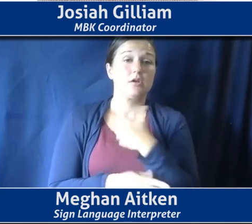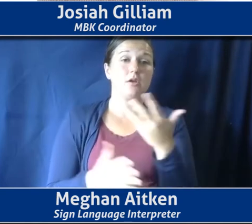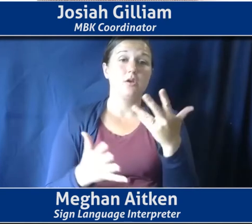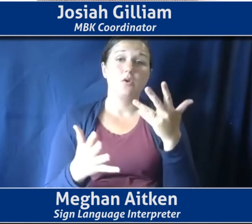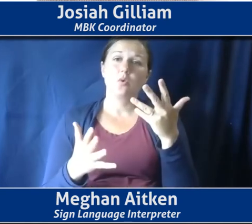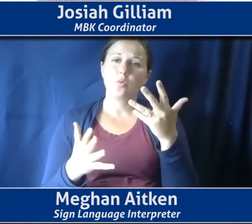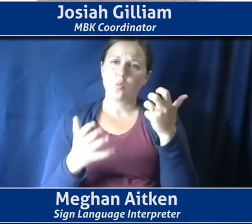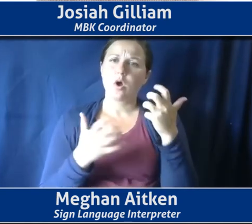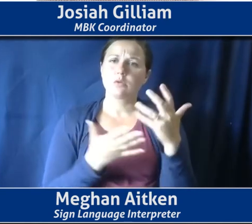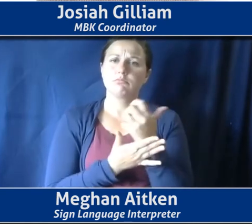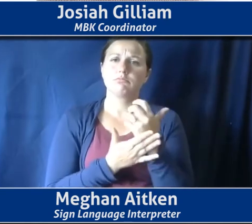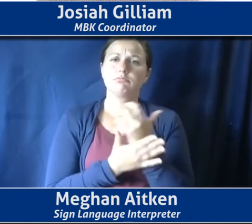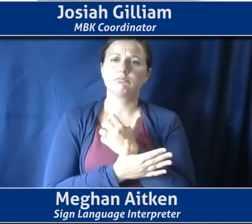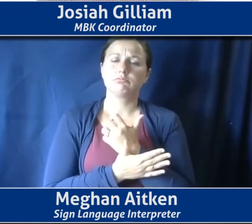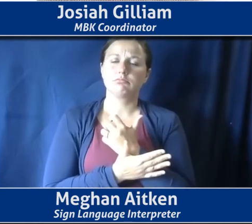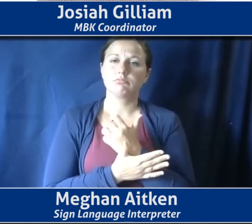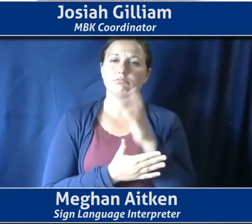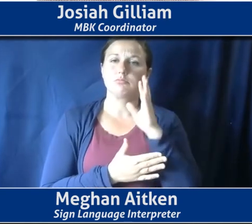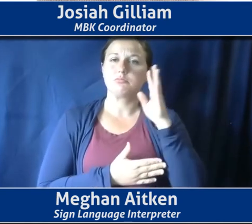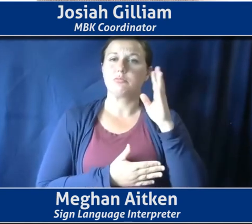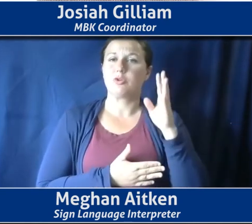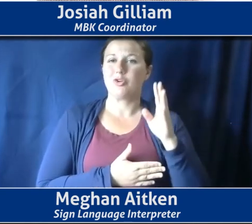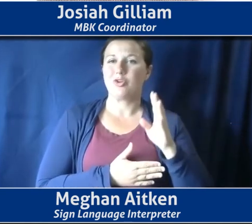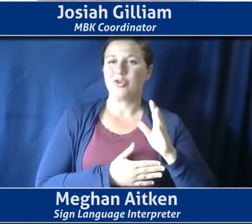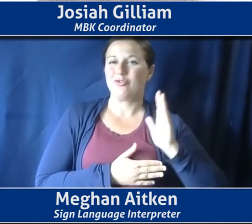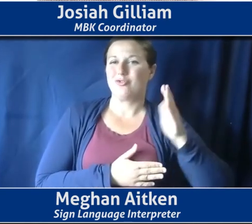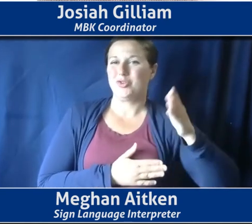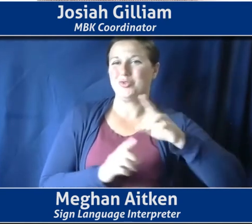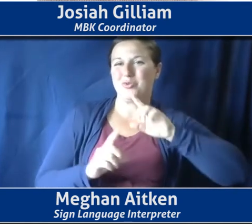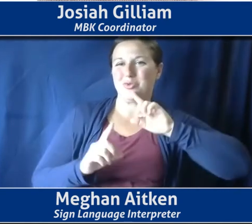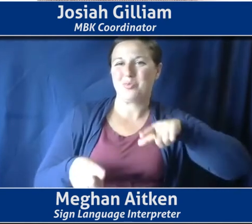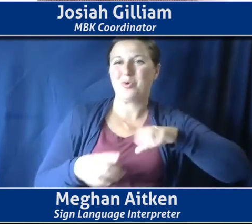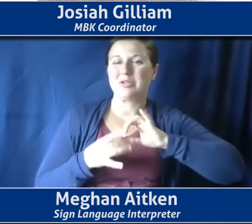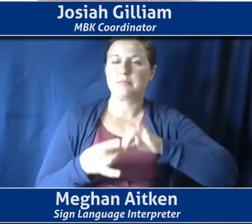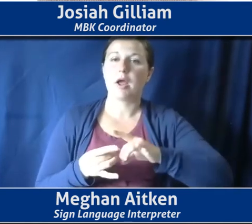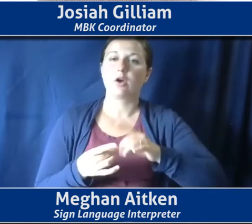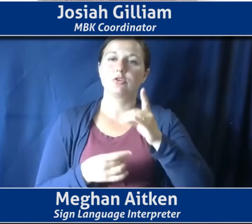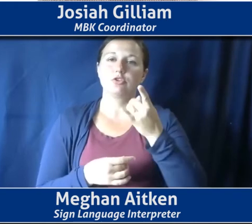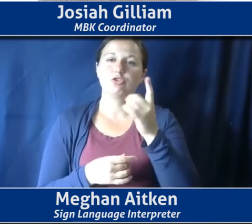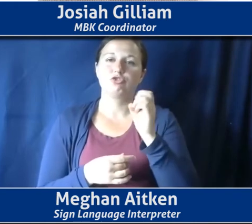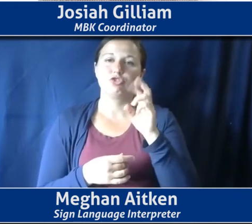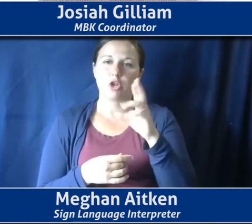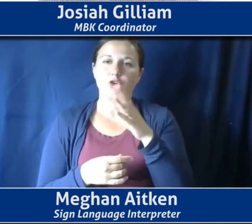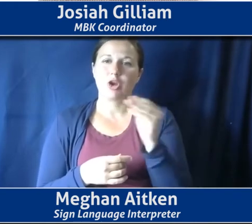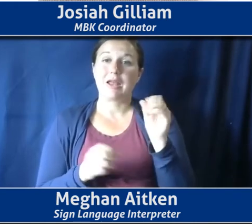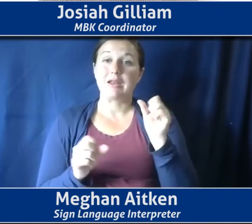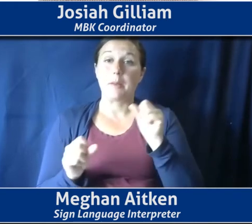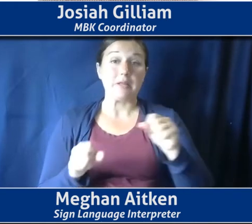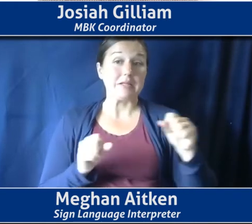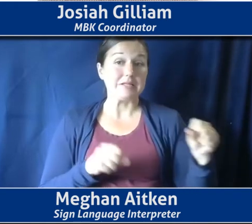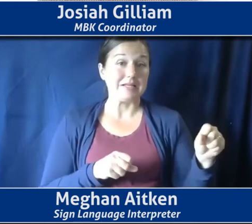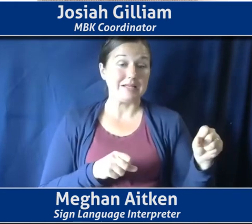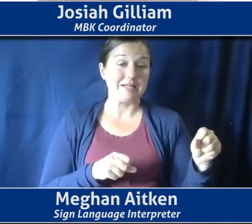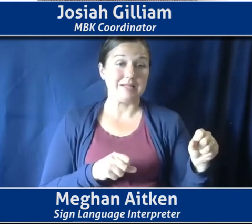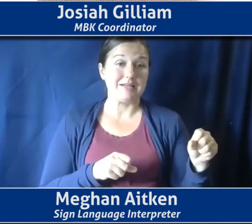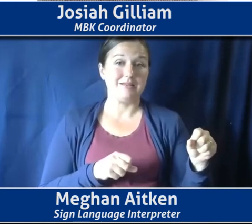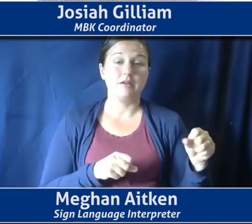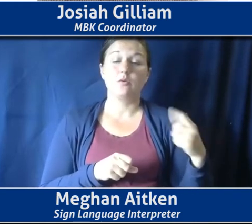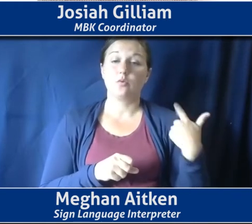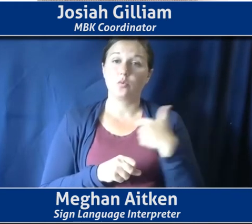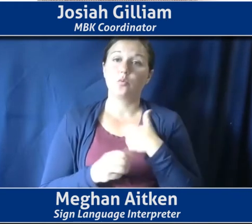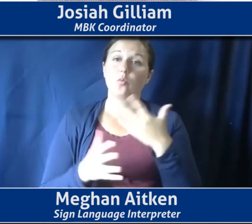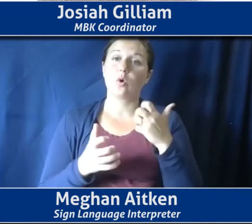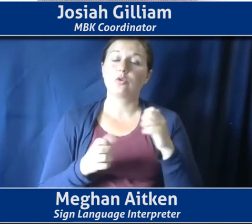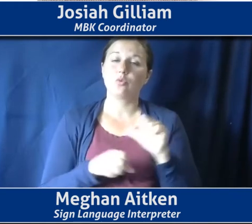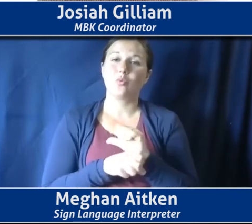reports where we look at gender and ability, where, um, in conjunction with the LGBTQIA plus advisory council slash